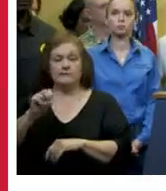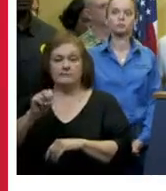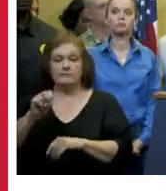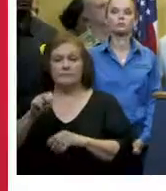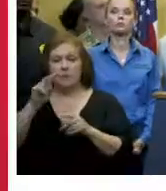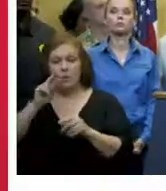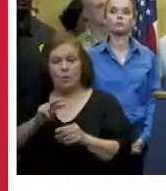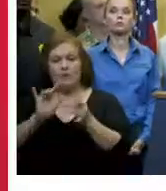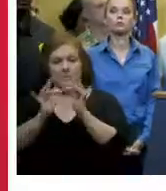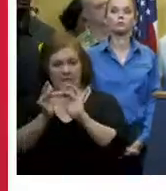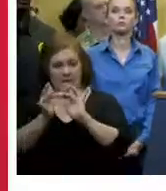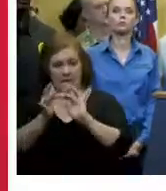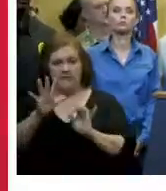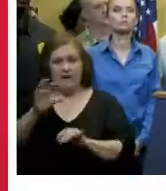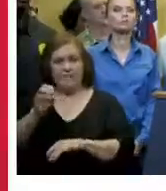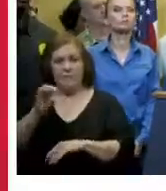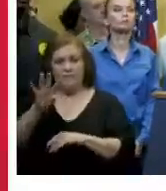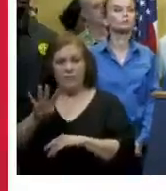-3900